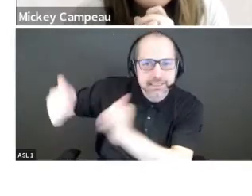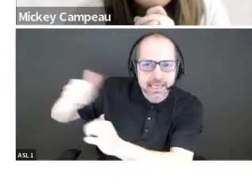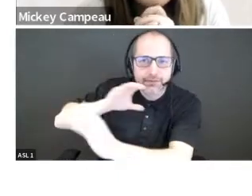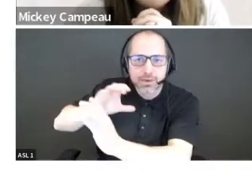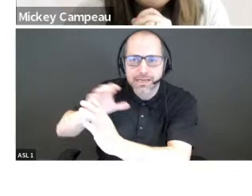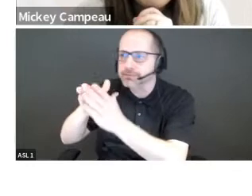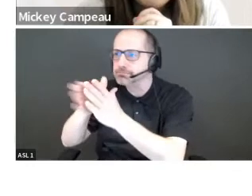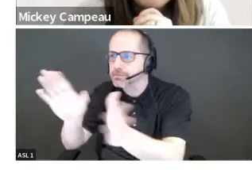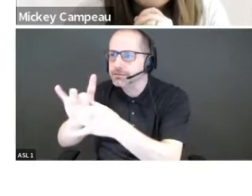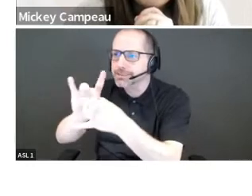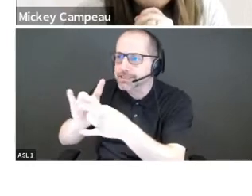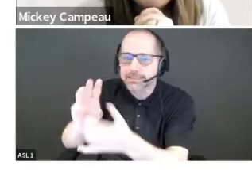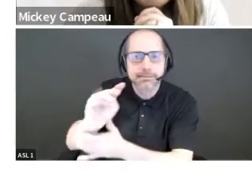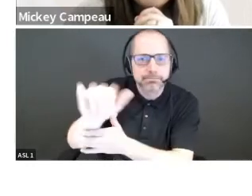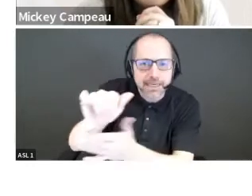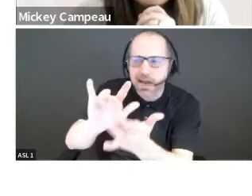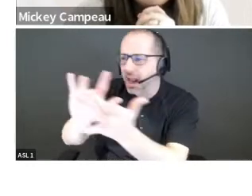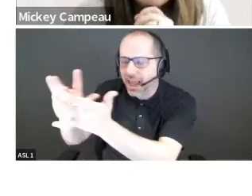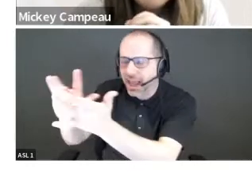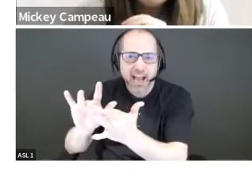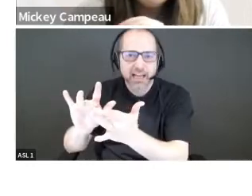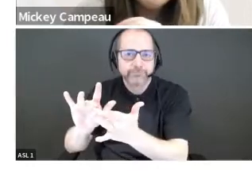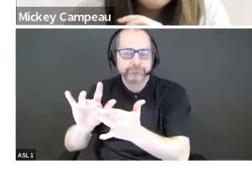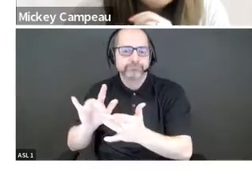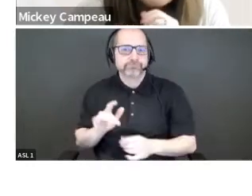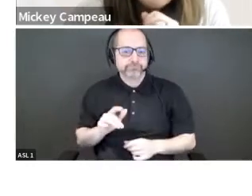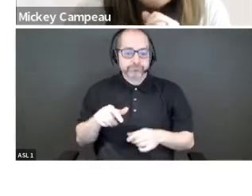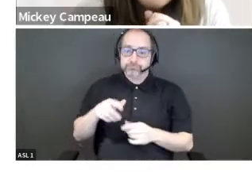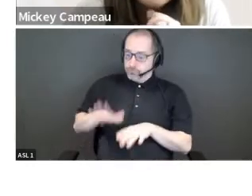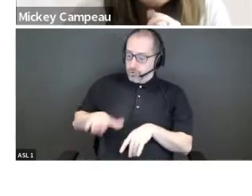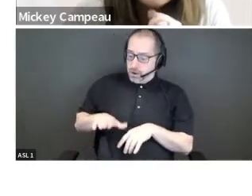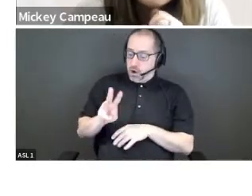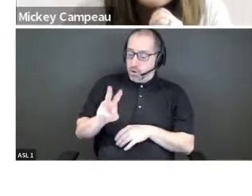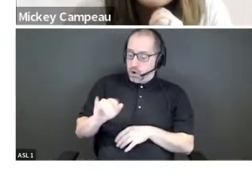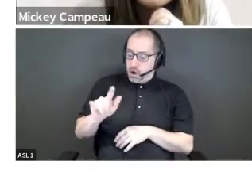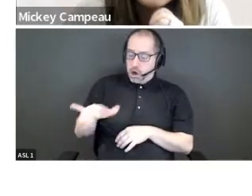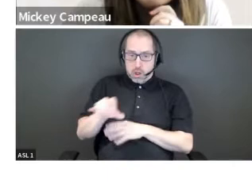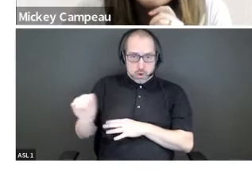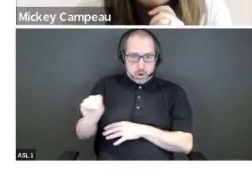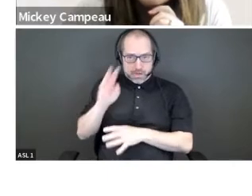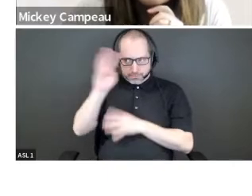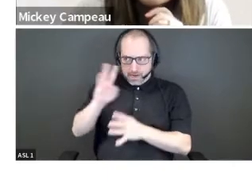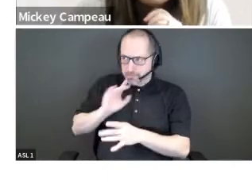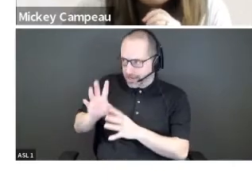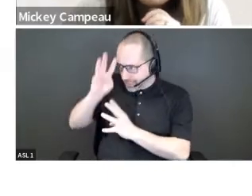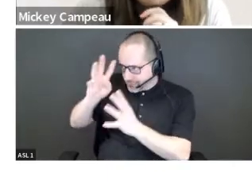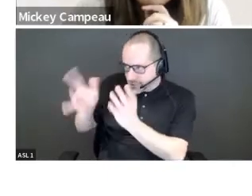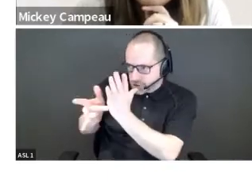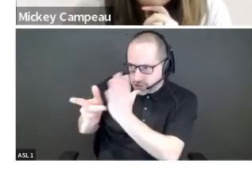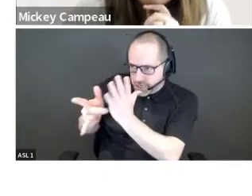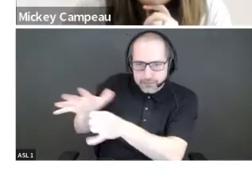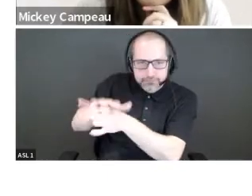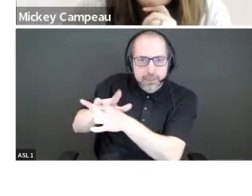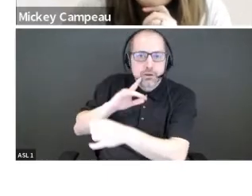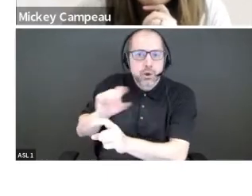public relations and media outreach. Grounded in Waterloo and inspired by the innovation tech sector, Melissa works as an investment